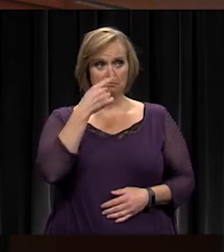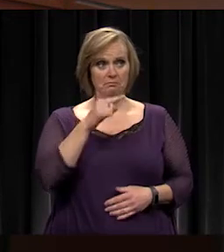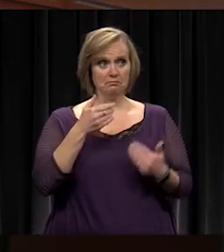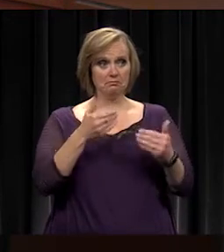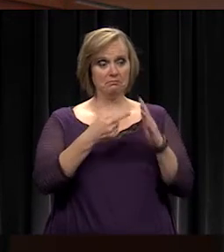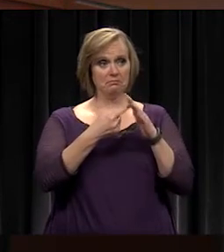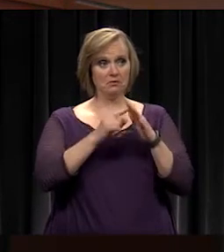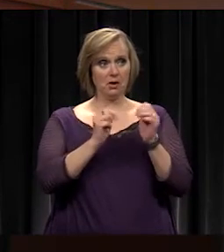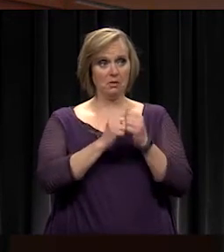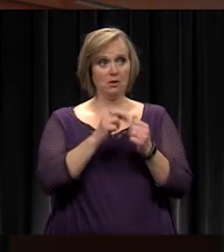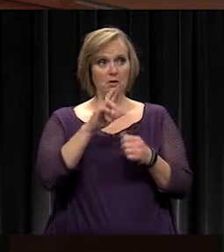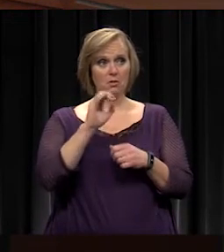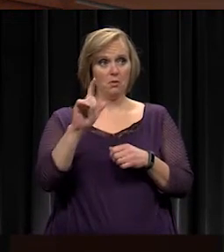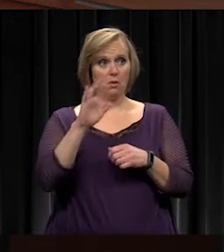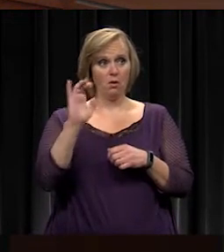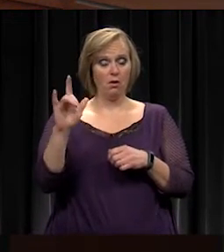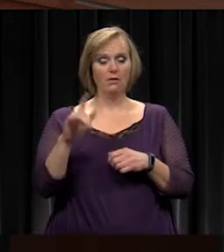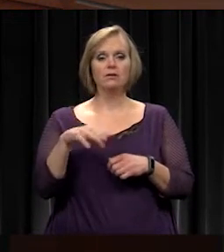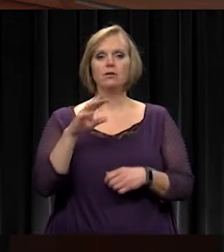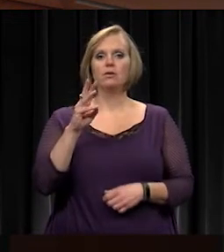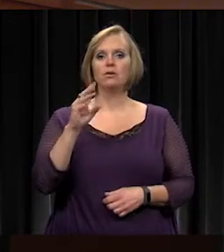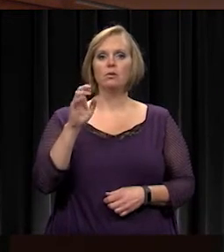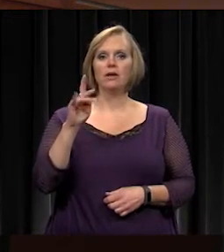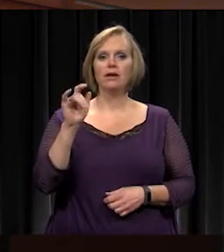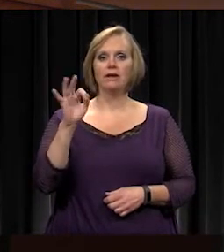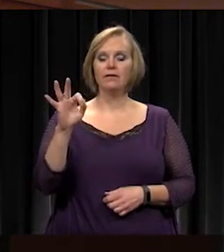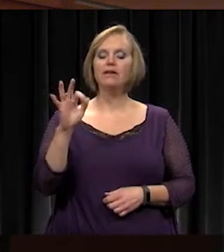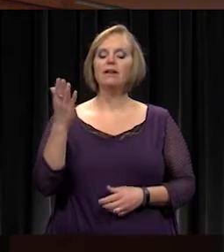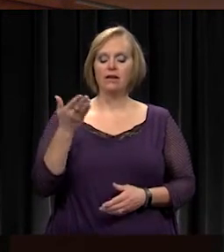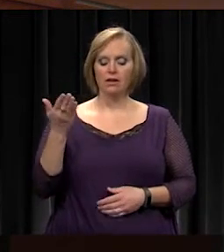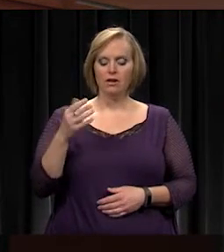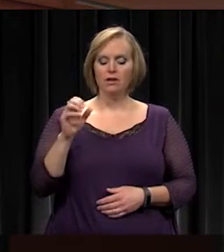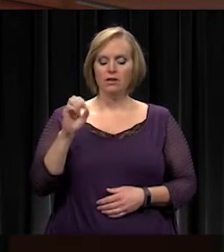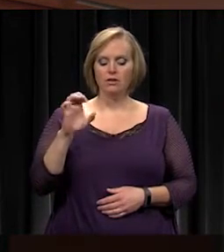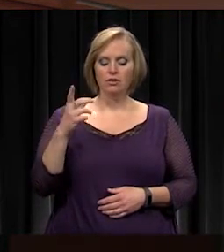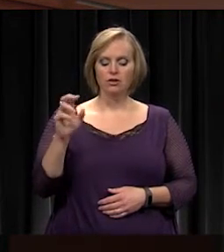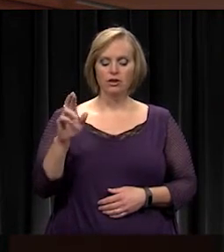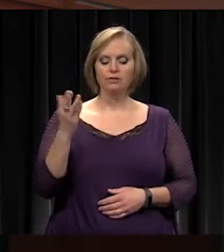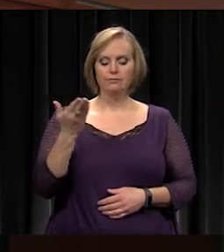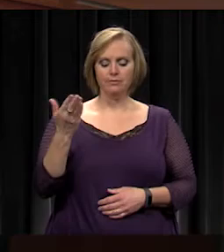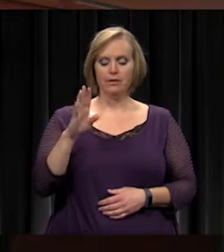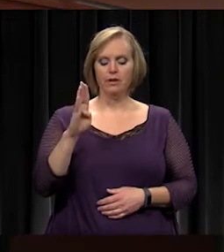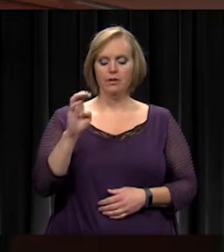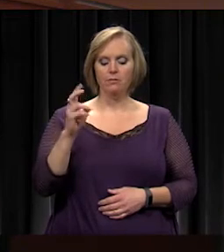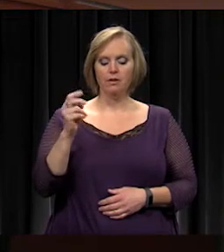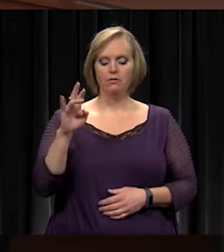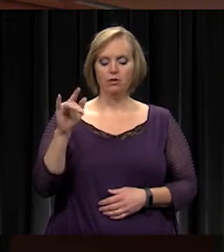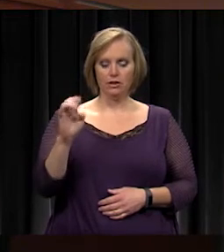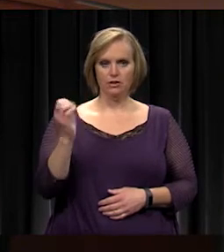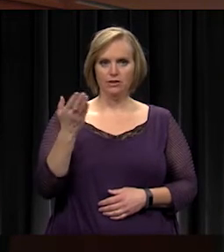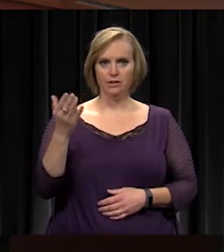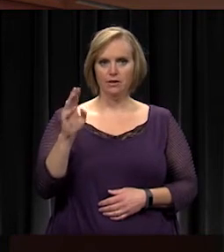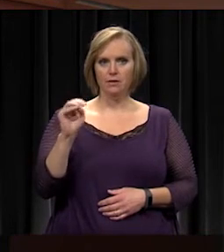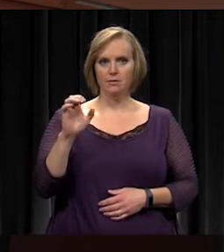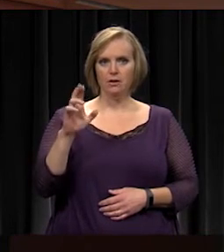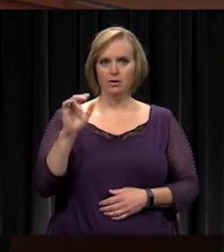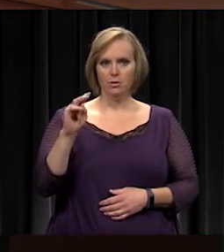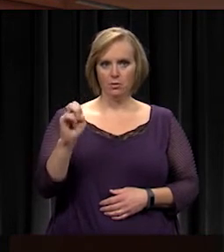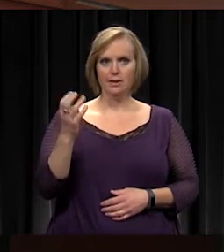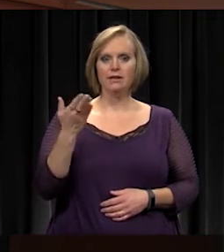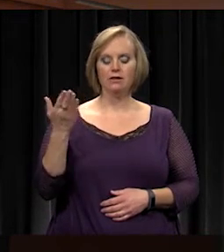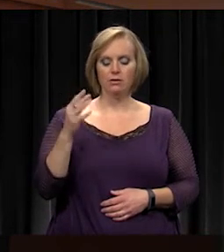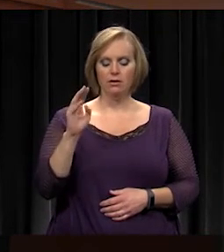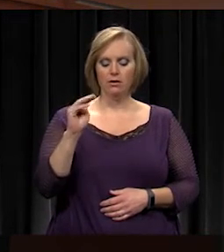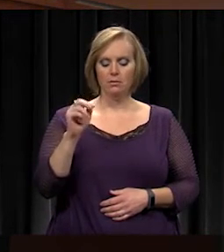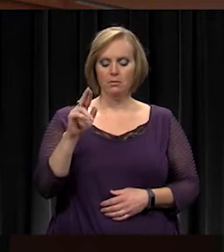off with a roll call? Mr. Wycliffe? Here. Mr. Scheer? Here. Mr. Beveridge? Here. Mr. McCune? Here. Mrs.